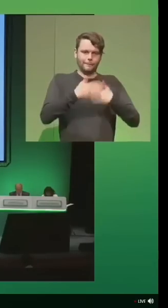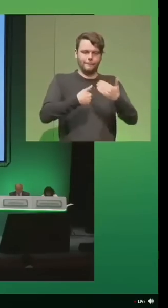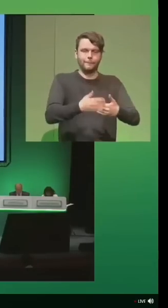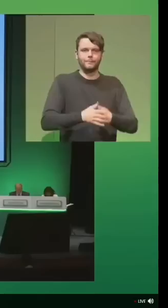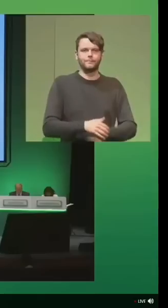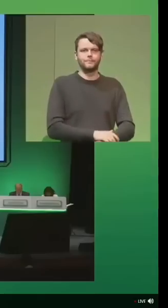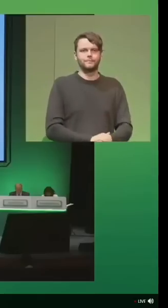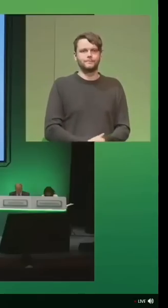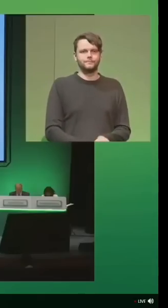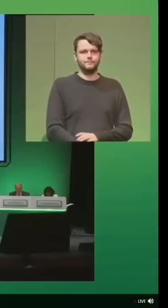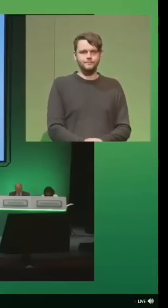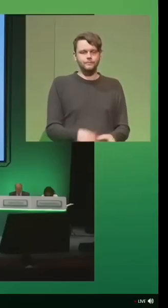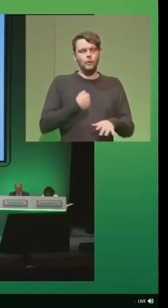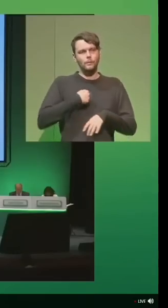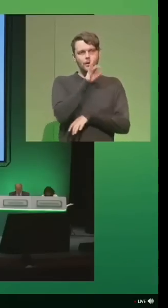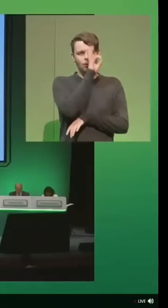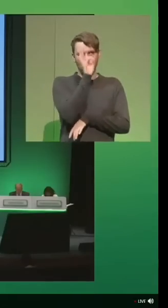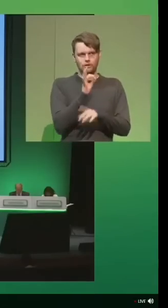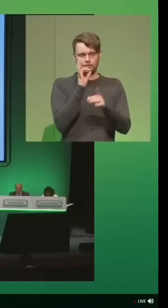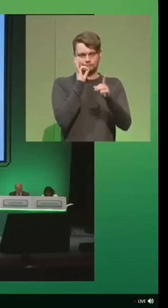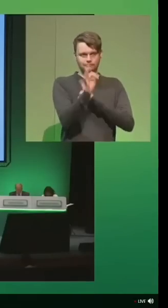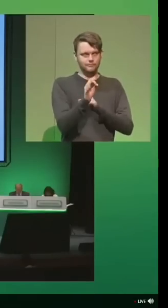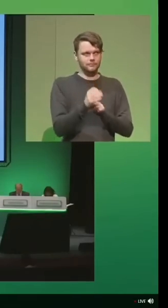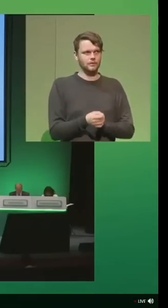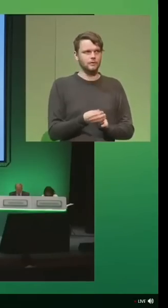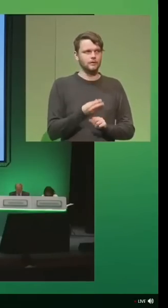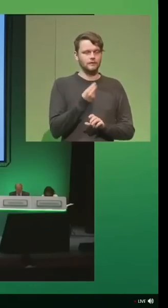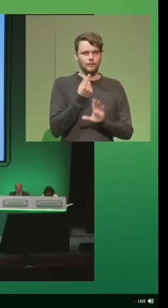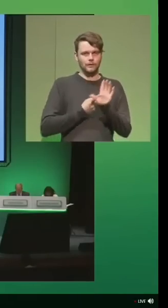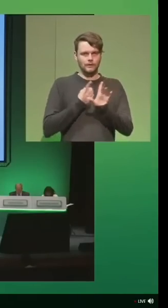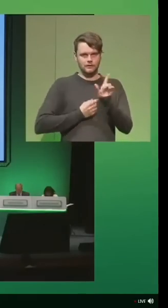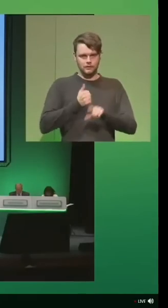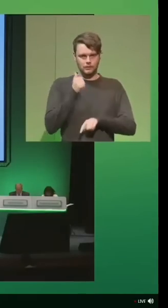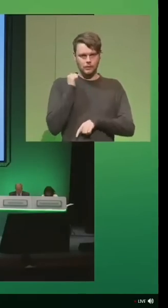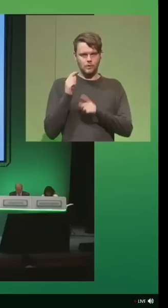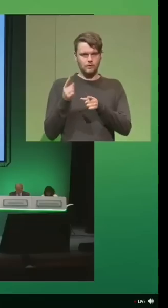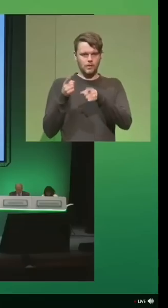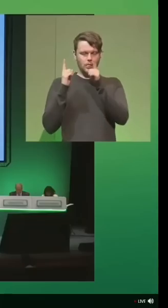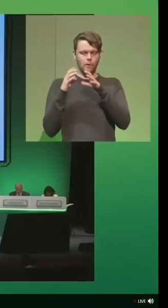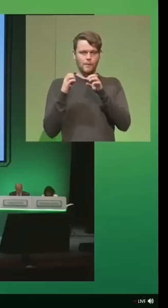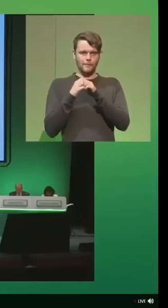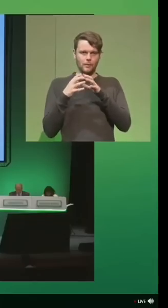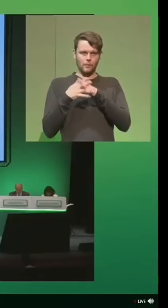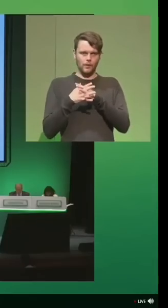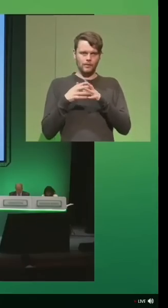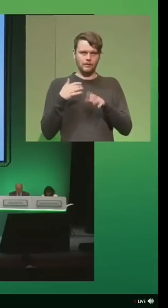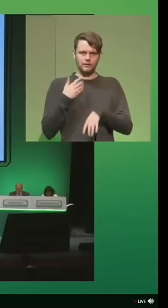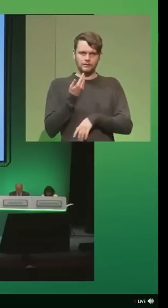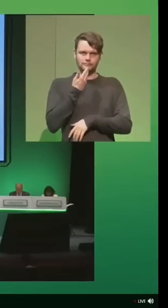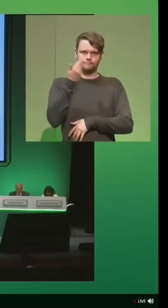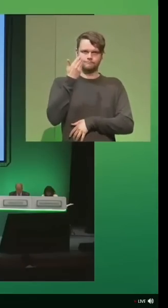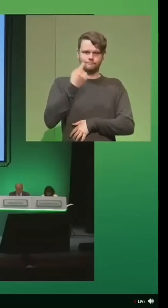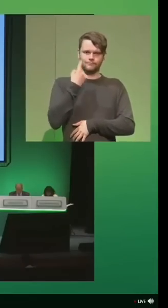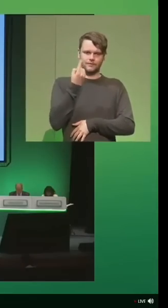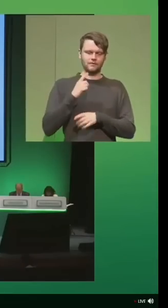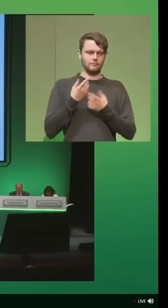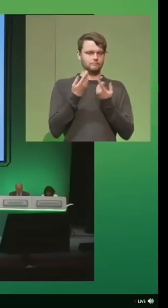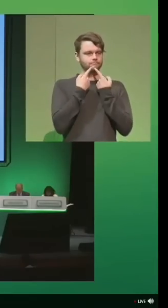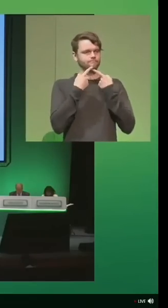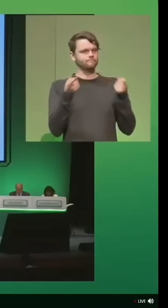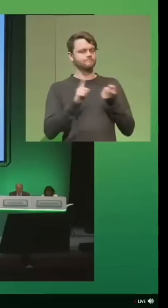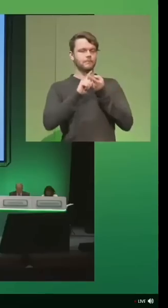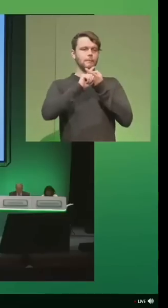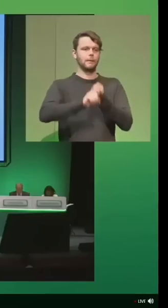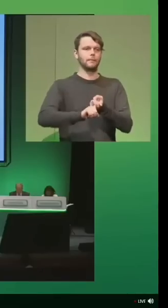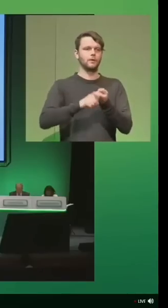its tracks. Now, my question is, a couple of years ago, Lord Blackwell stood where you are now, and he gave a commitment publicly